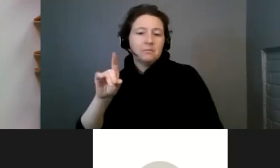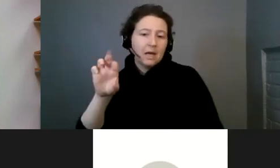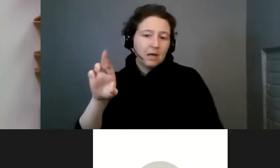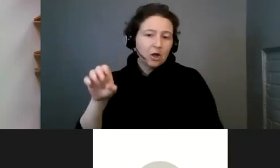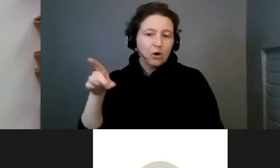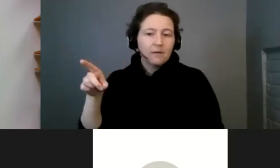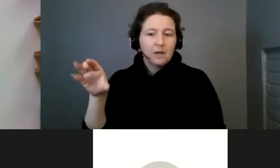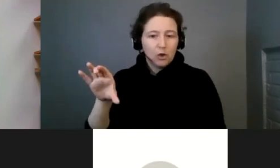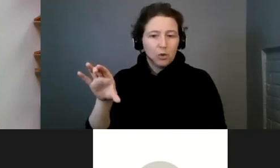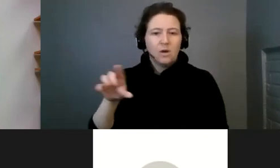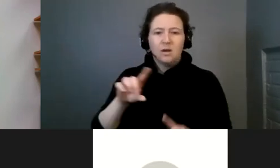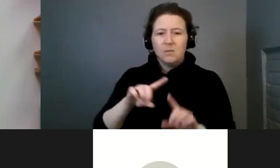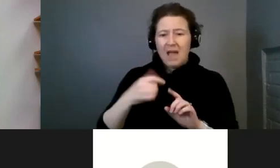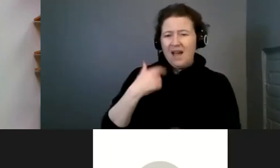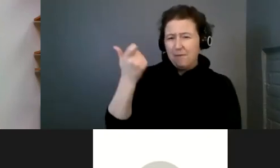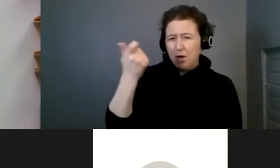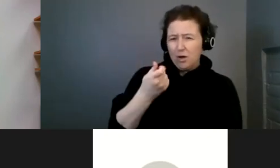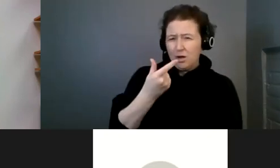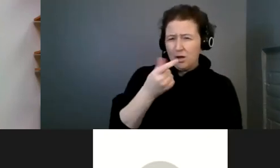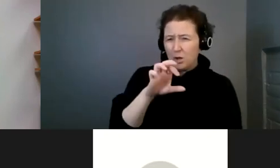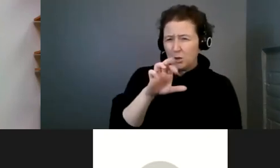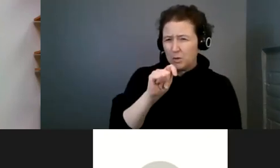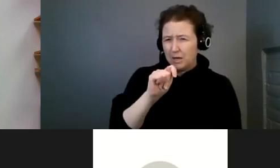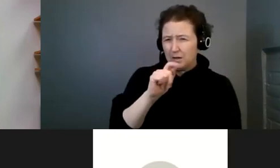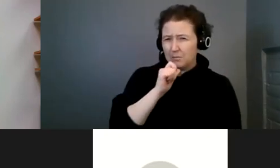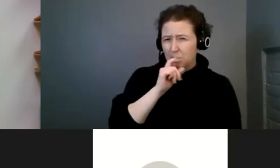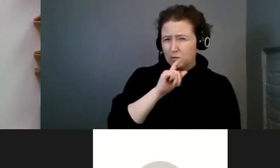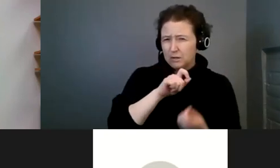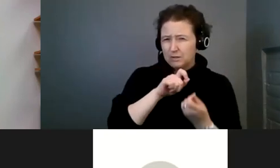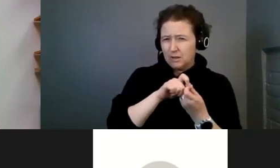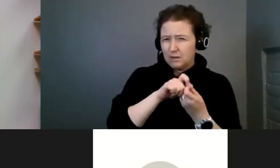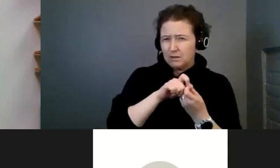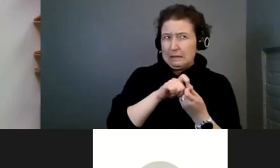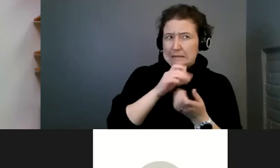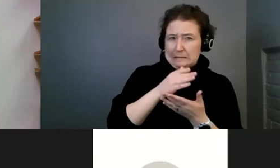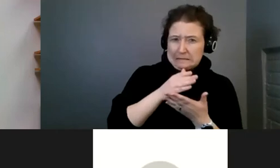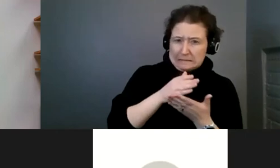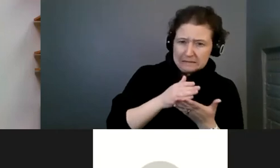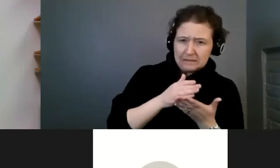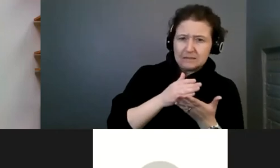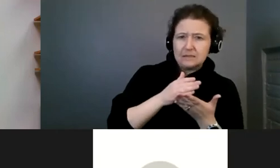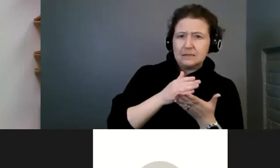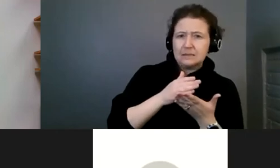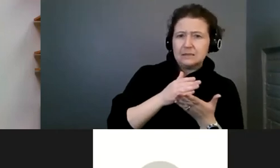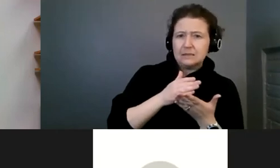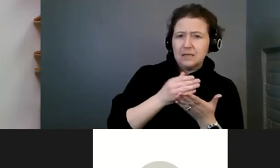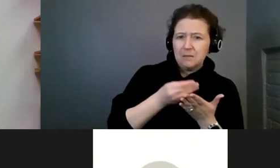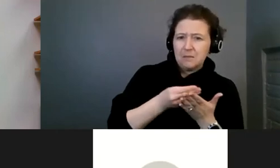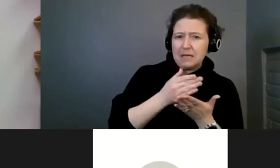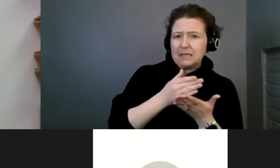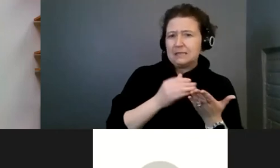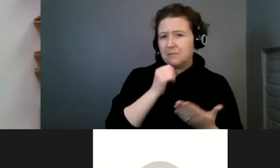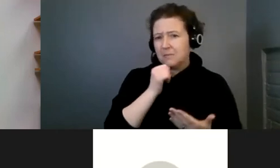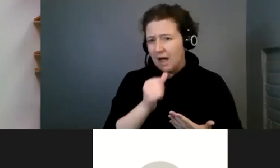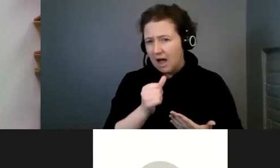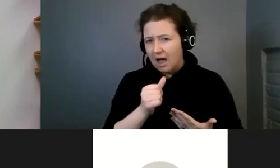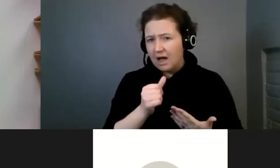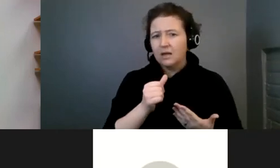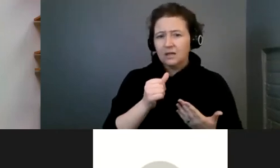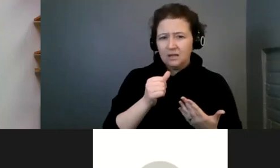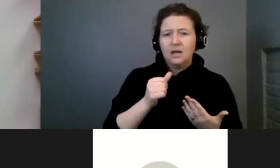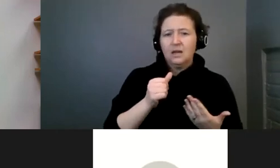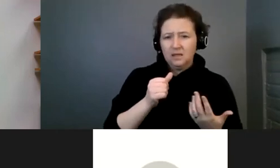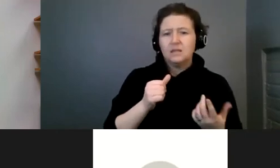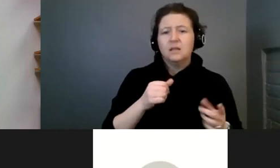a grant, and I don't know the status of that. sounds like sometimes it's funded, sometimes it's not. But we were fortunate,